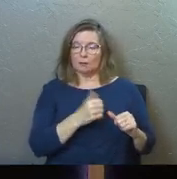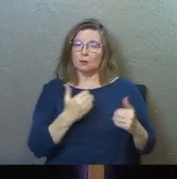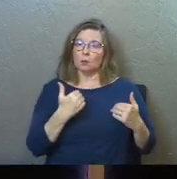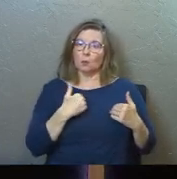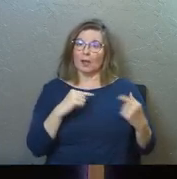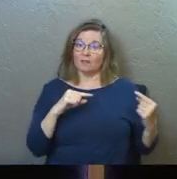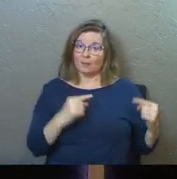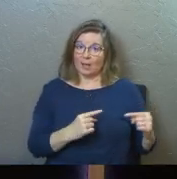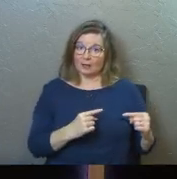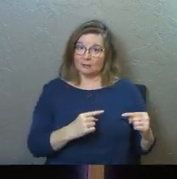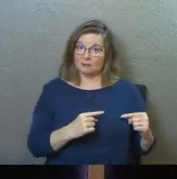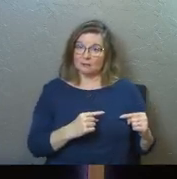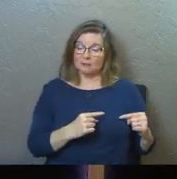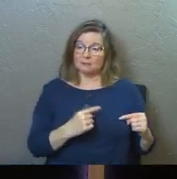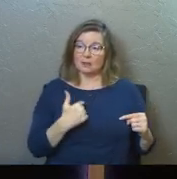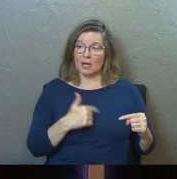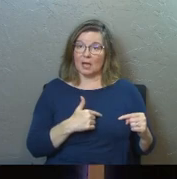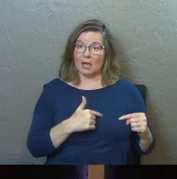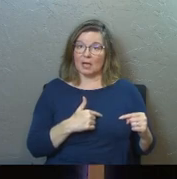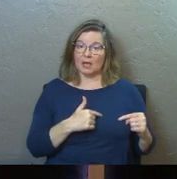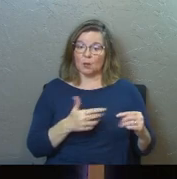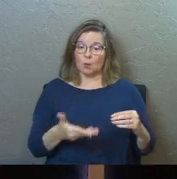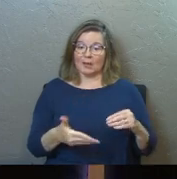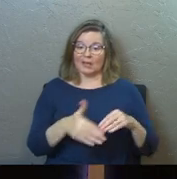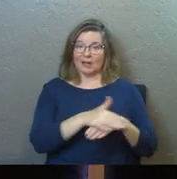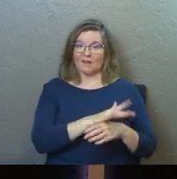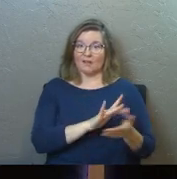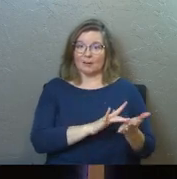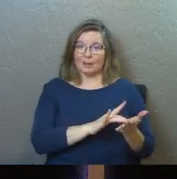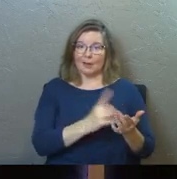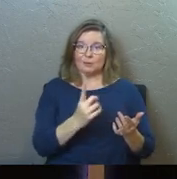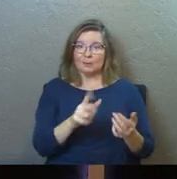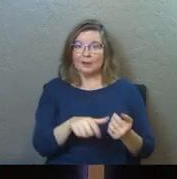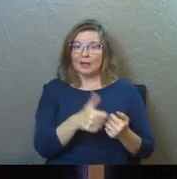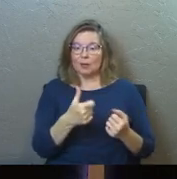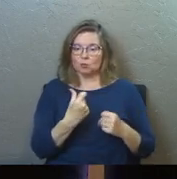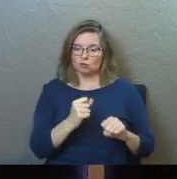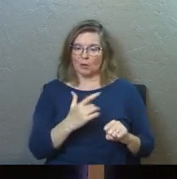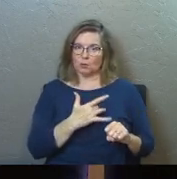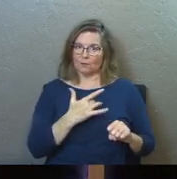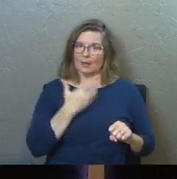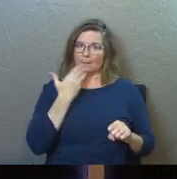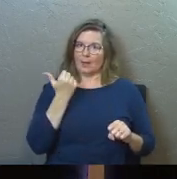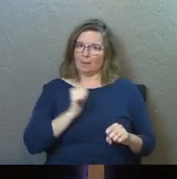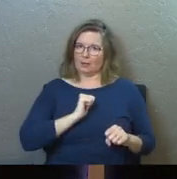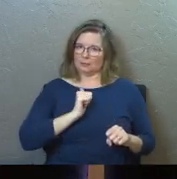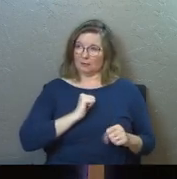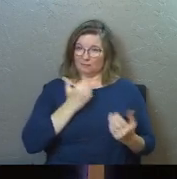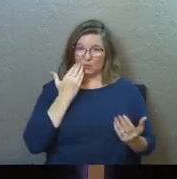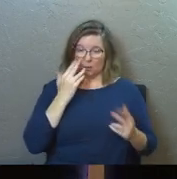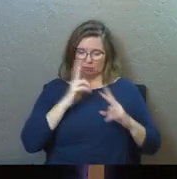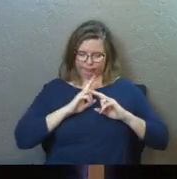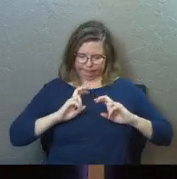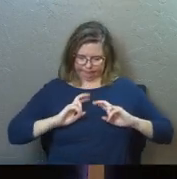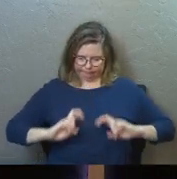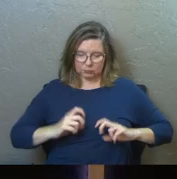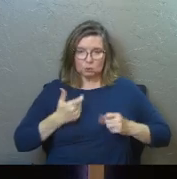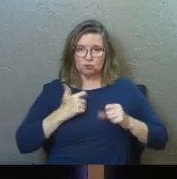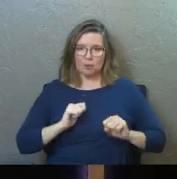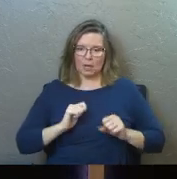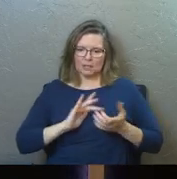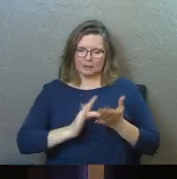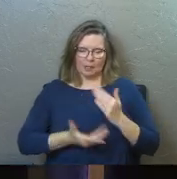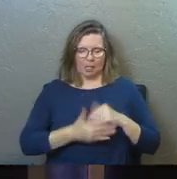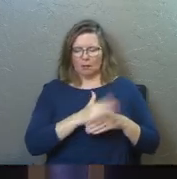we've got pain, and we're medicating that pain, we're trying to feel better, do you know this, you're trying, you're trying to